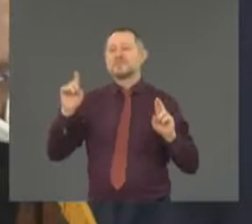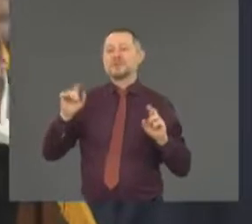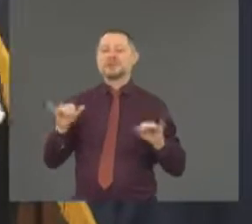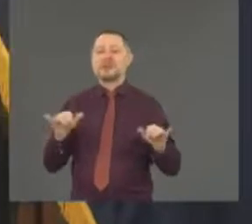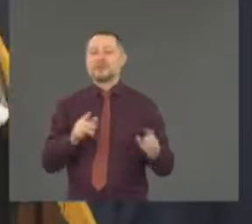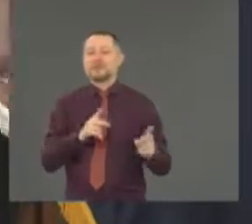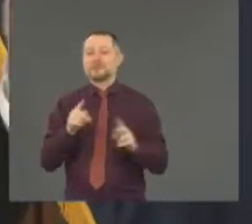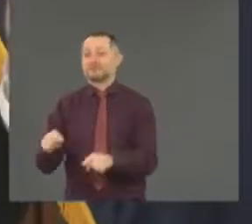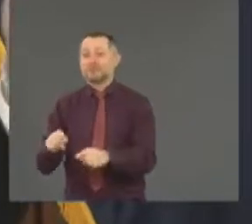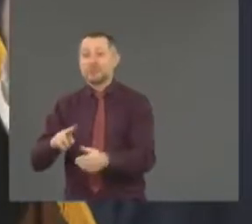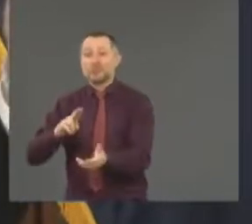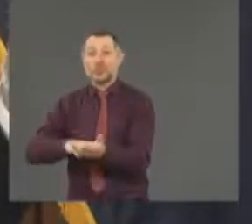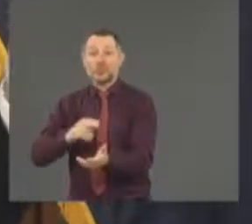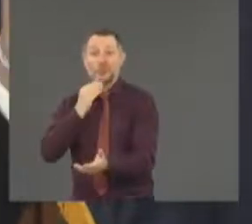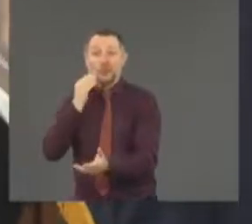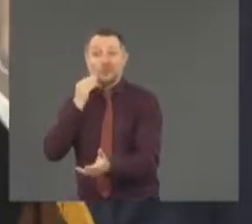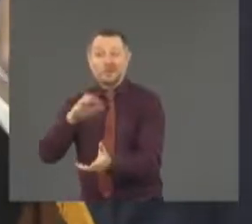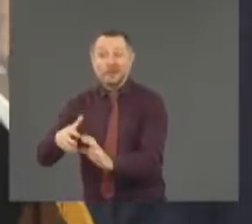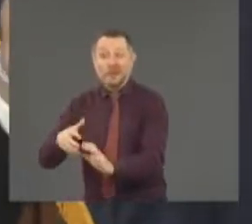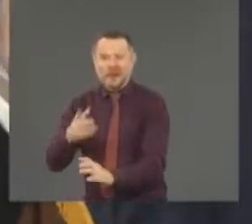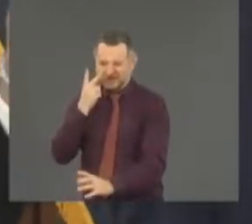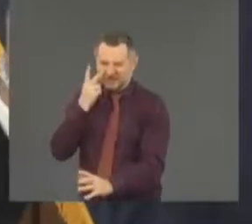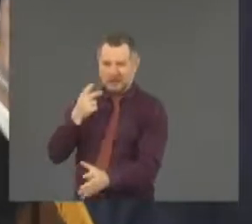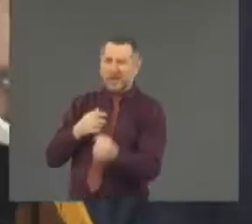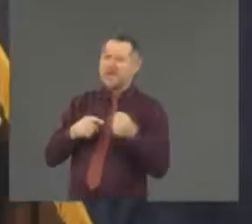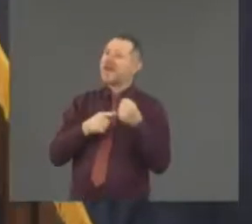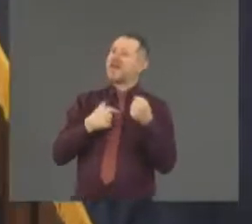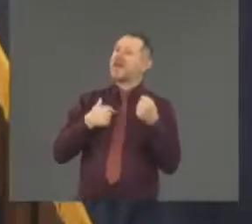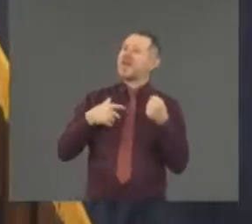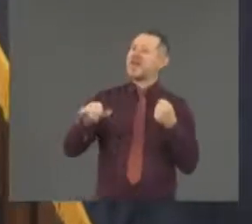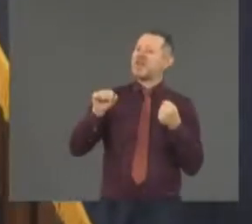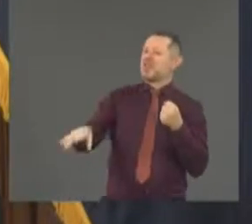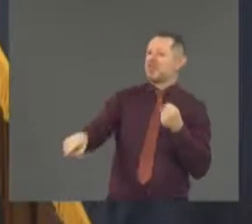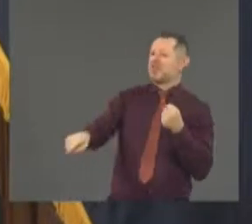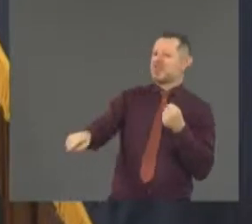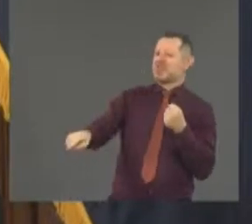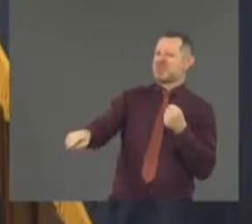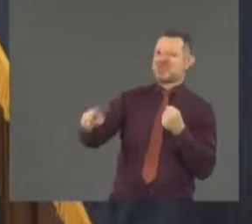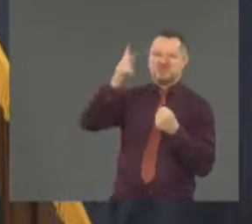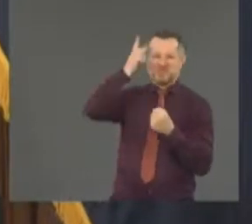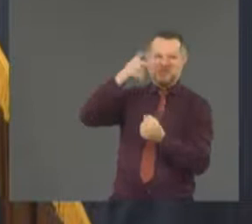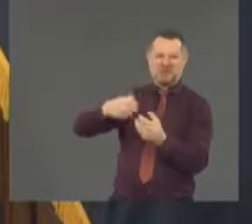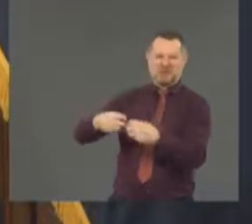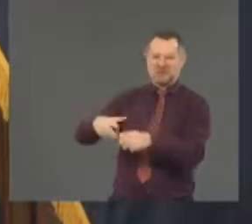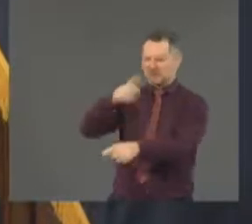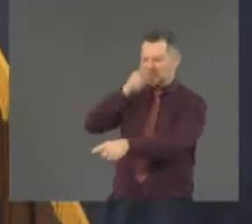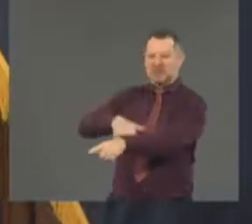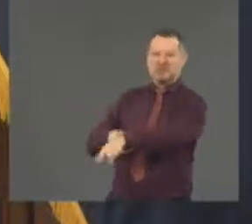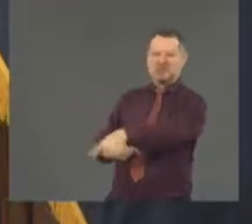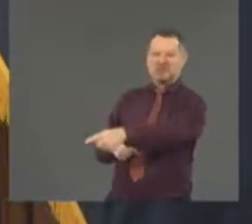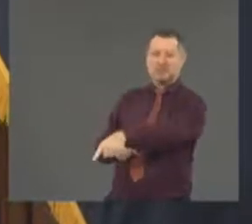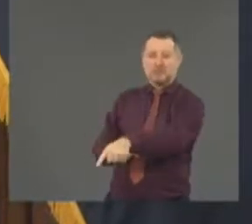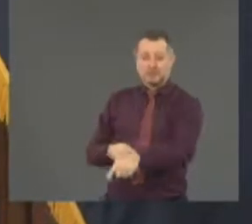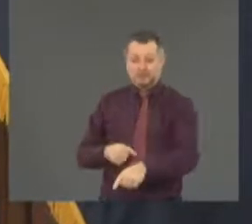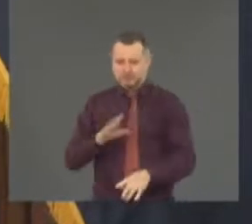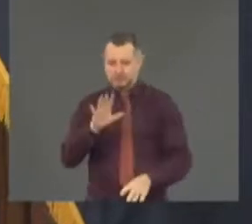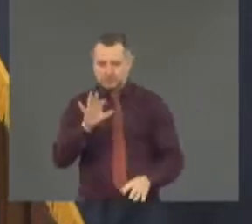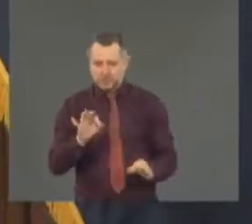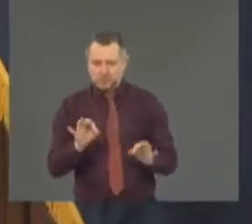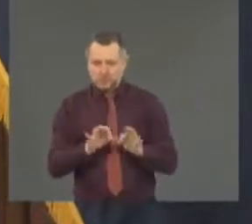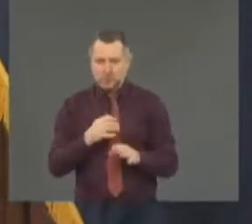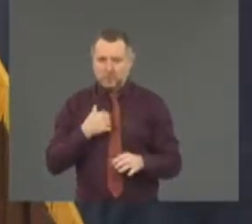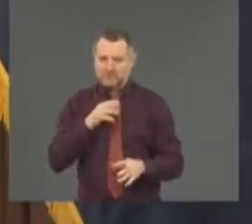They're trying to politicize it. I will not do it. Read words because there are still facts.